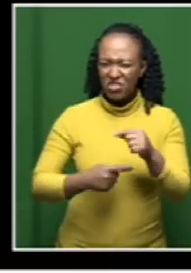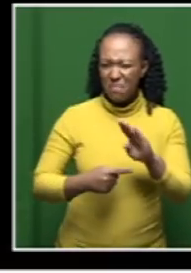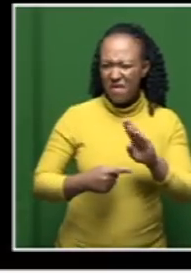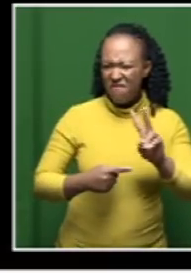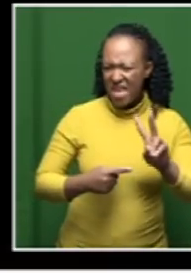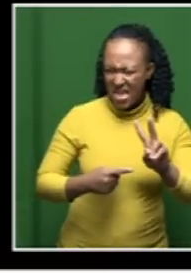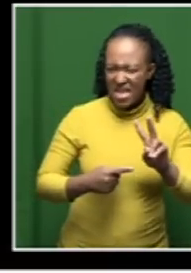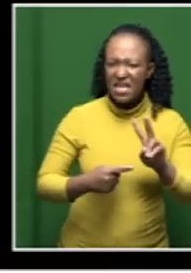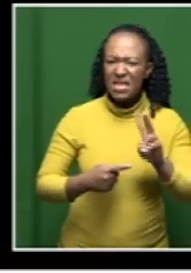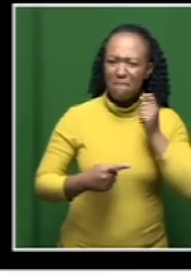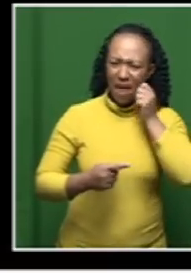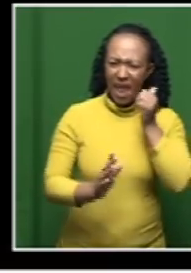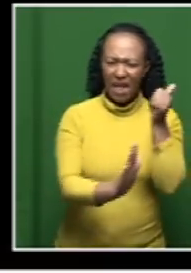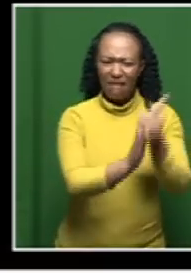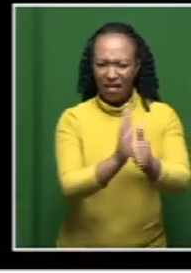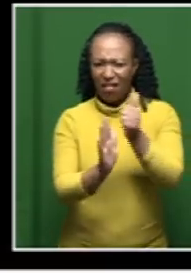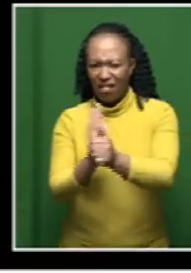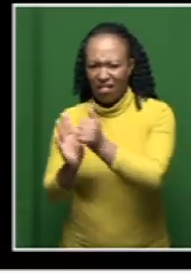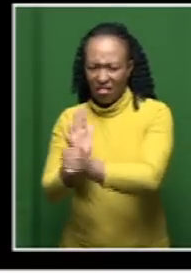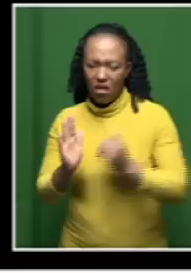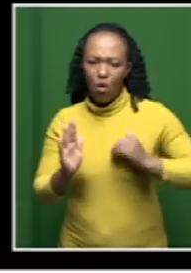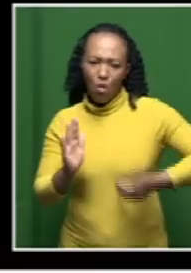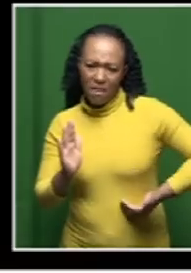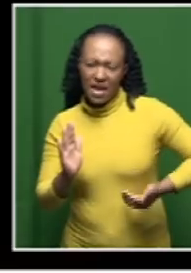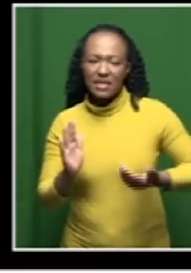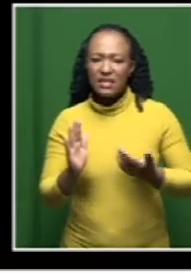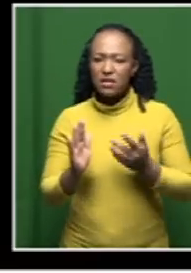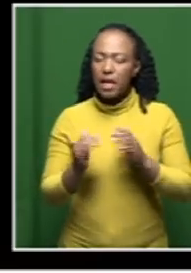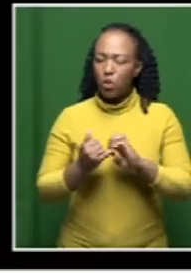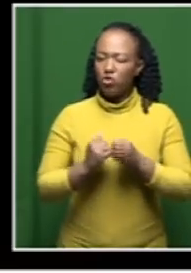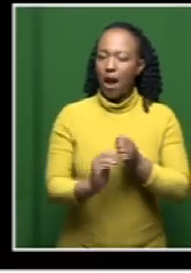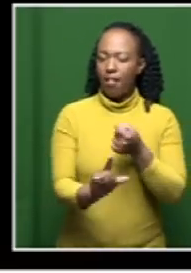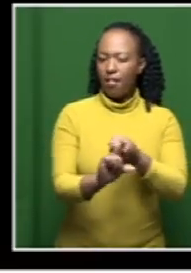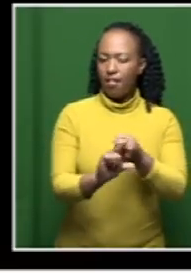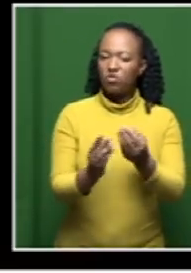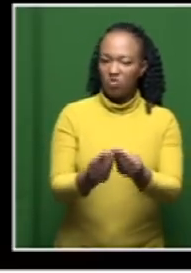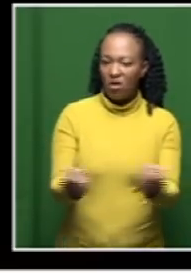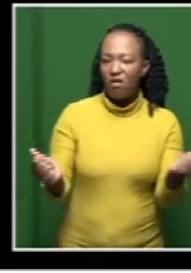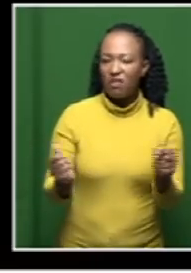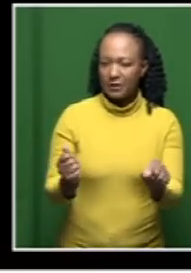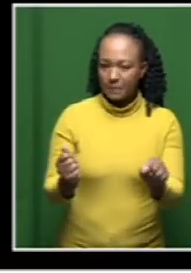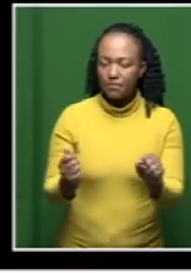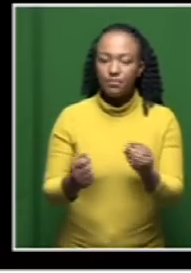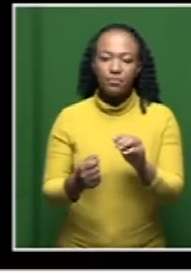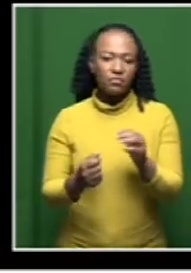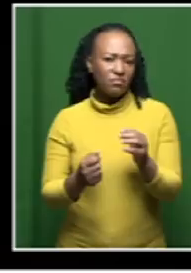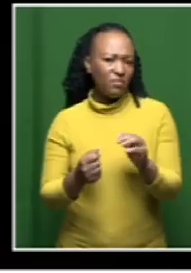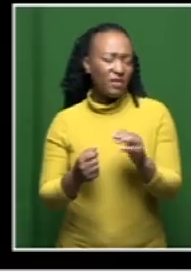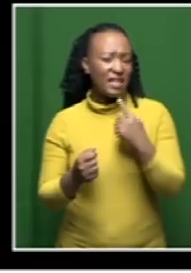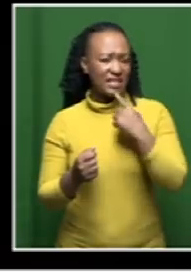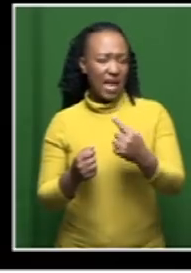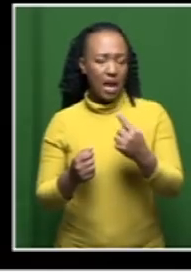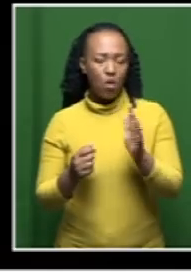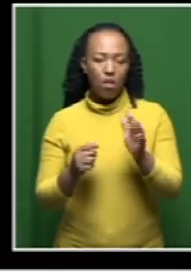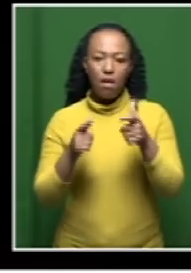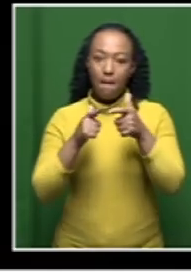they're going to do all they can to try and beat it. But to add to that is the fact that there was, they're going to have a mass